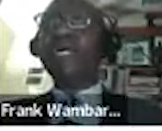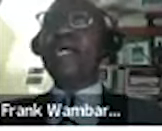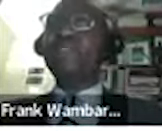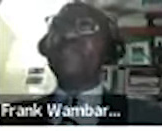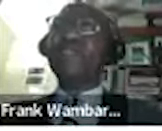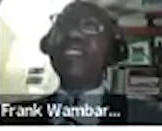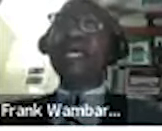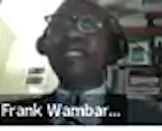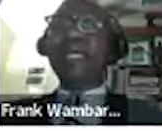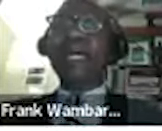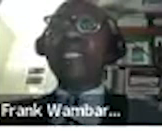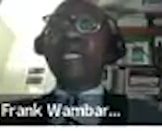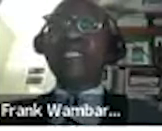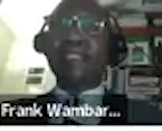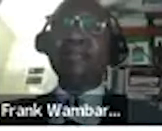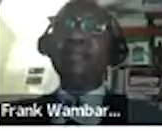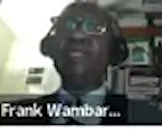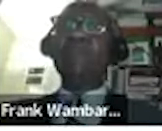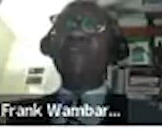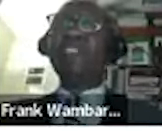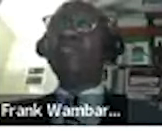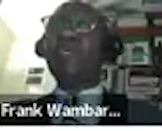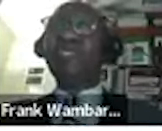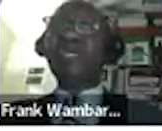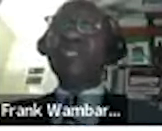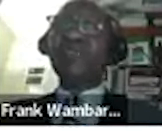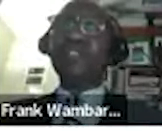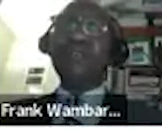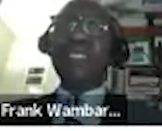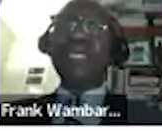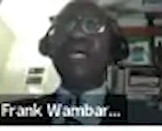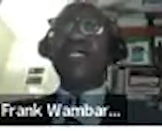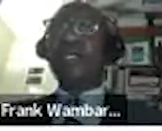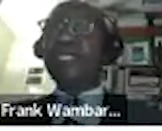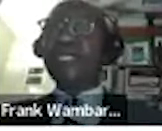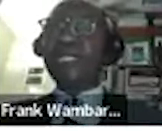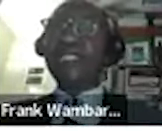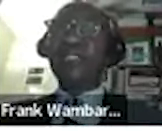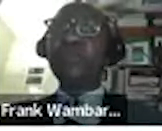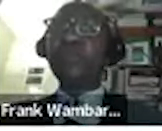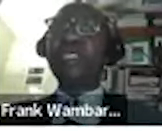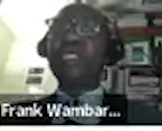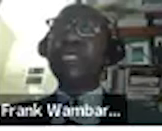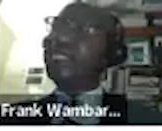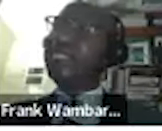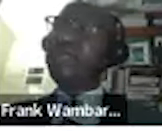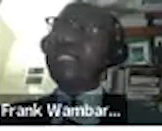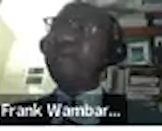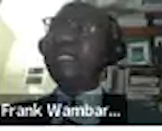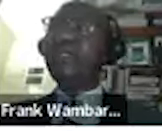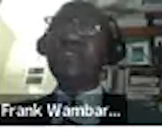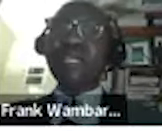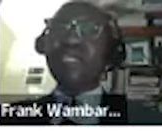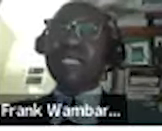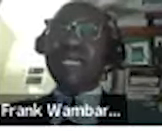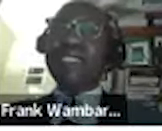of the county 48 and they have many others of course join join the social media uh join the religious groups register with